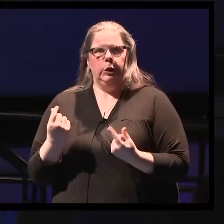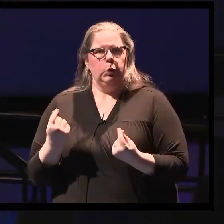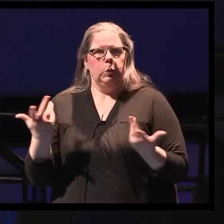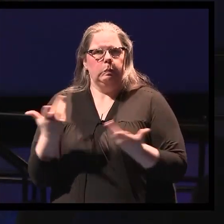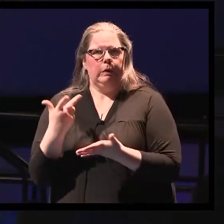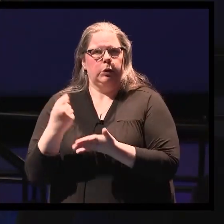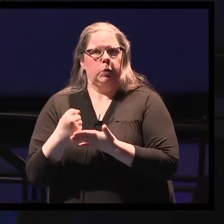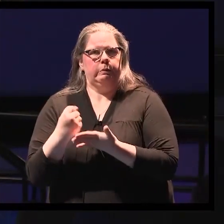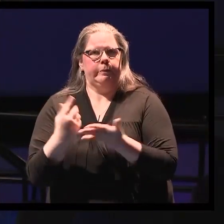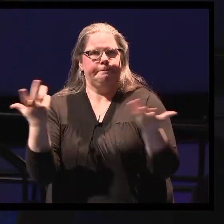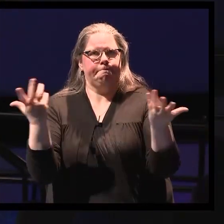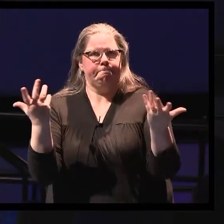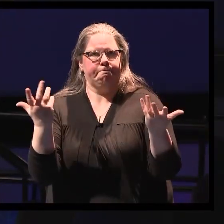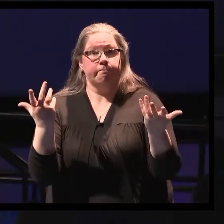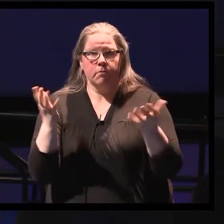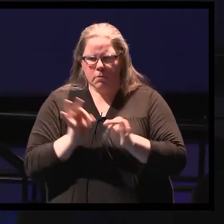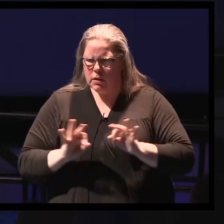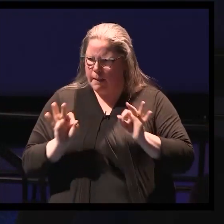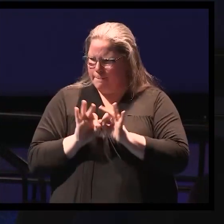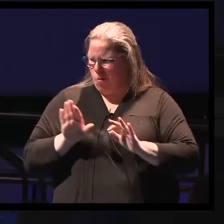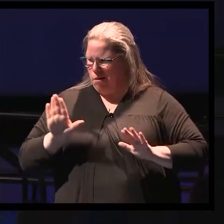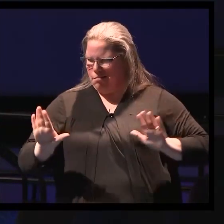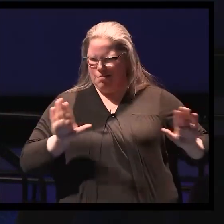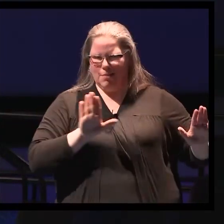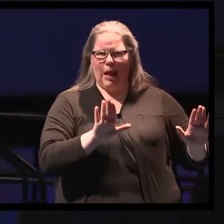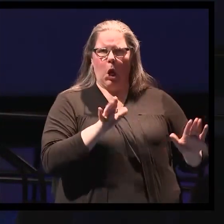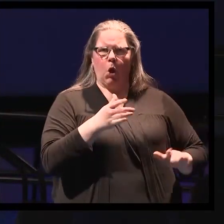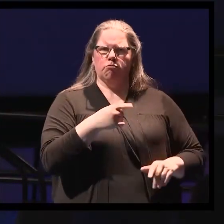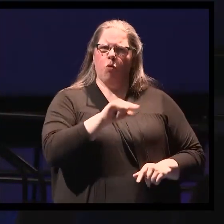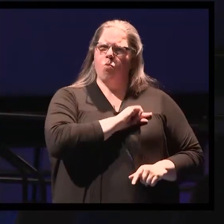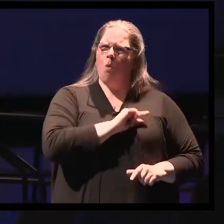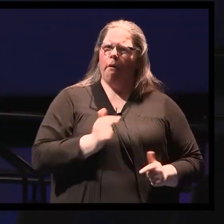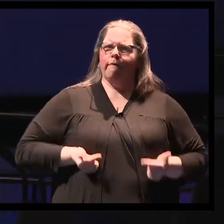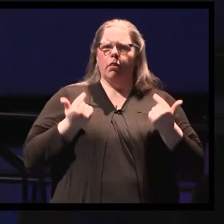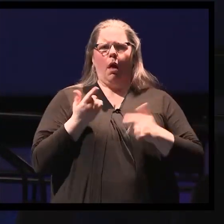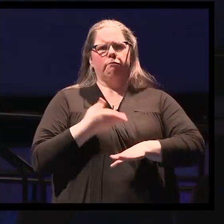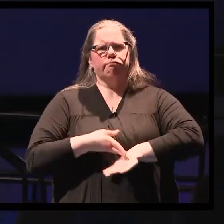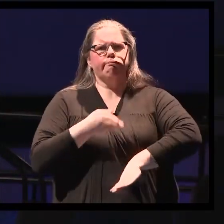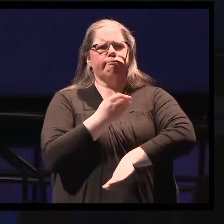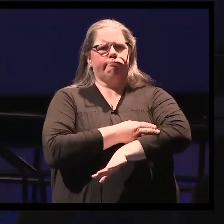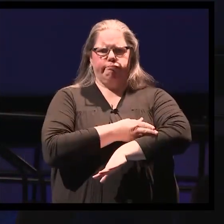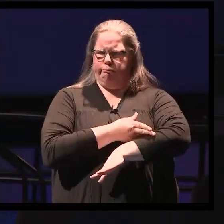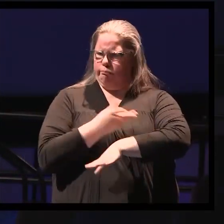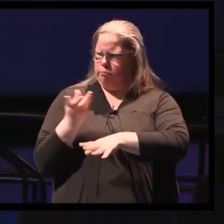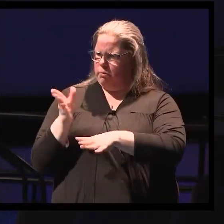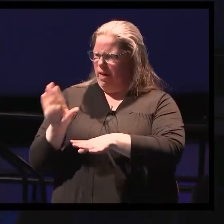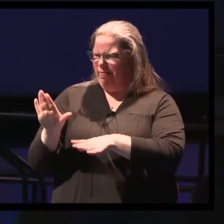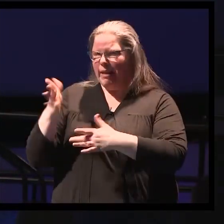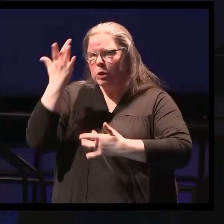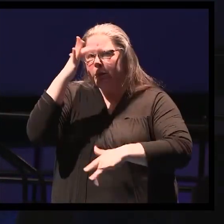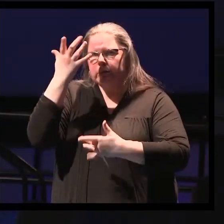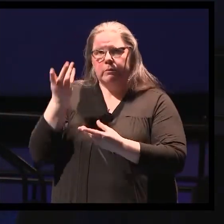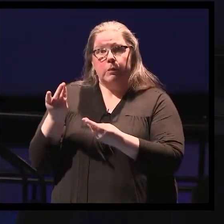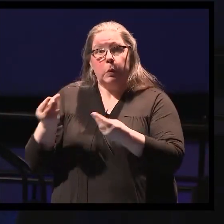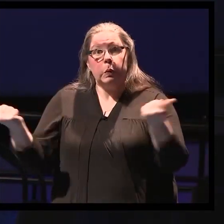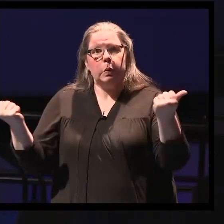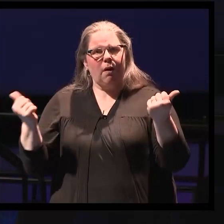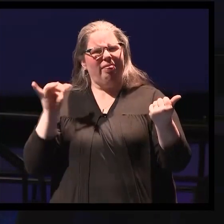people's symptoms and improve their quality of life with surgery is actually what brings us fulfillment in our careers.